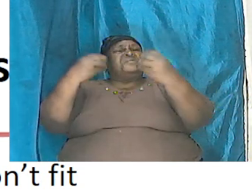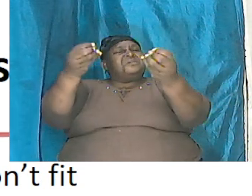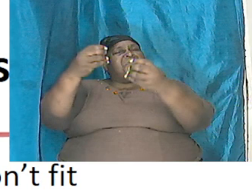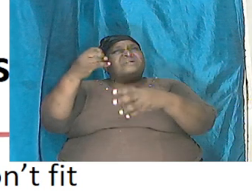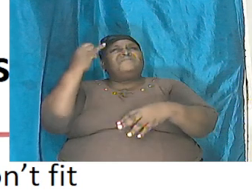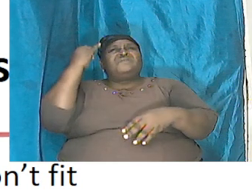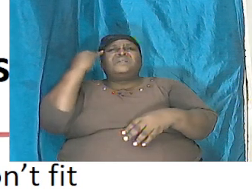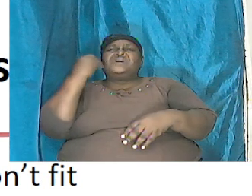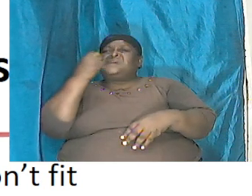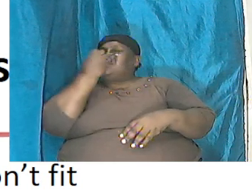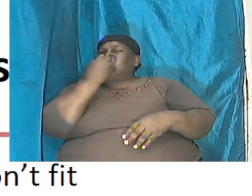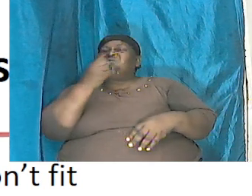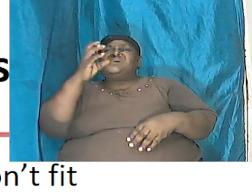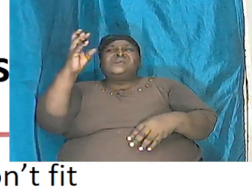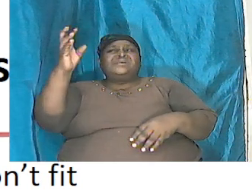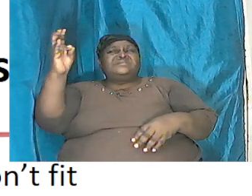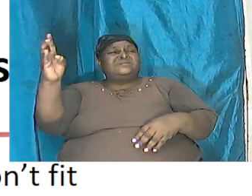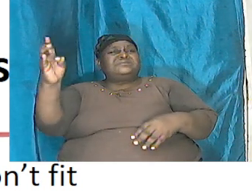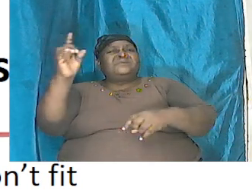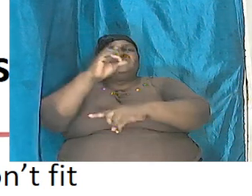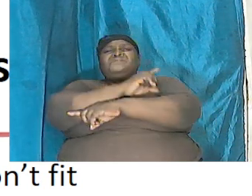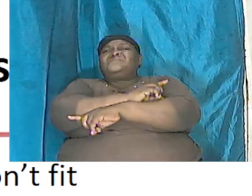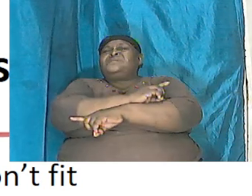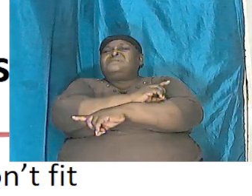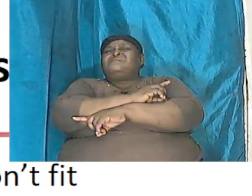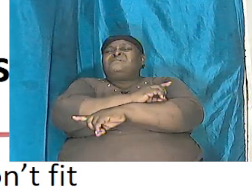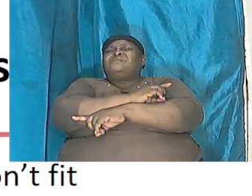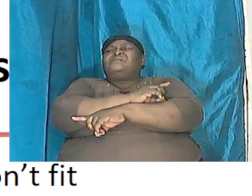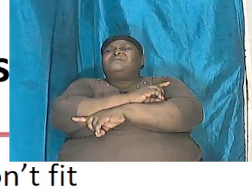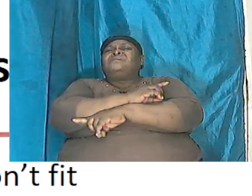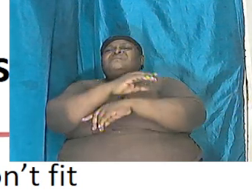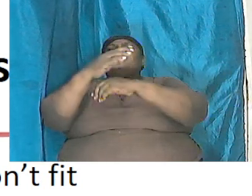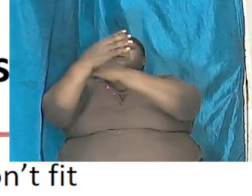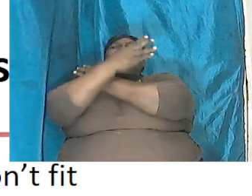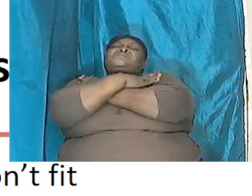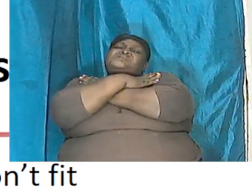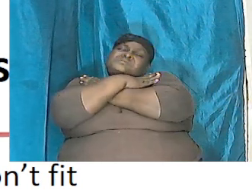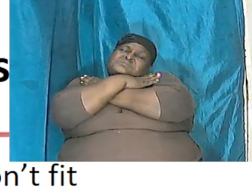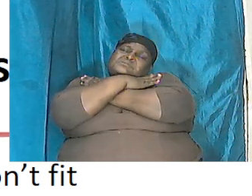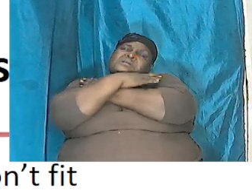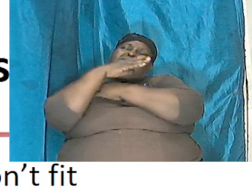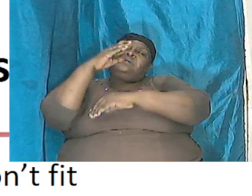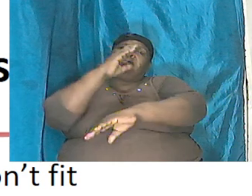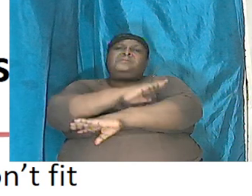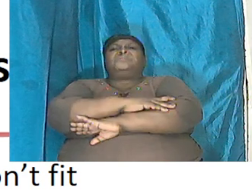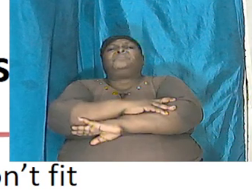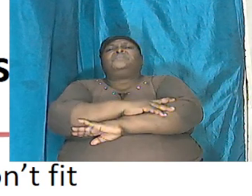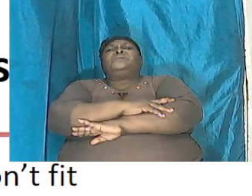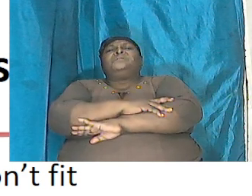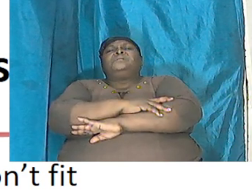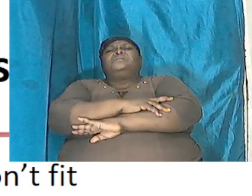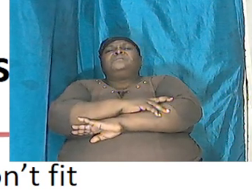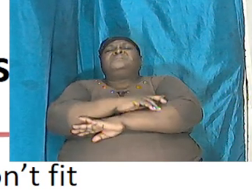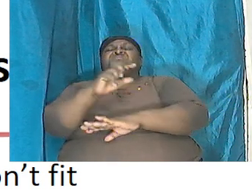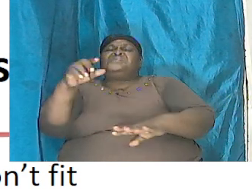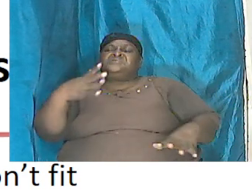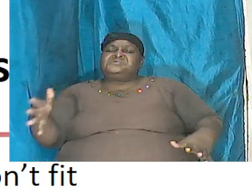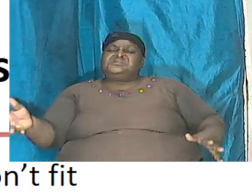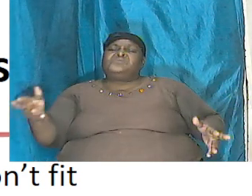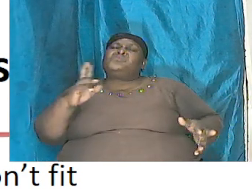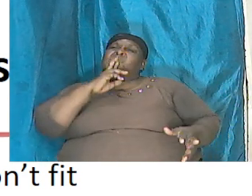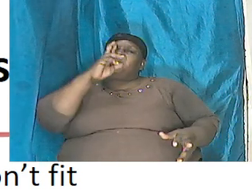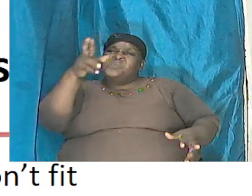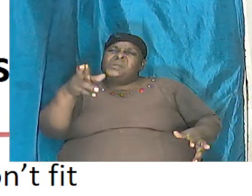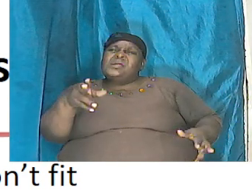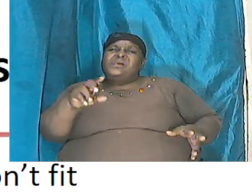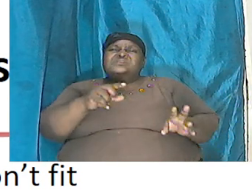seventh day as a rest day you realize that when you do the connection these things were really talking about the